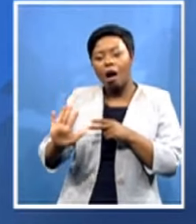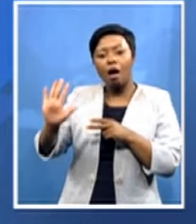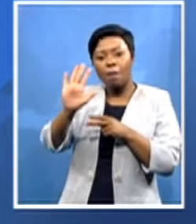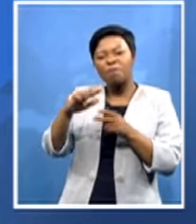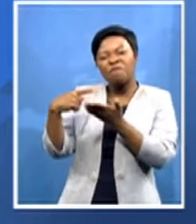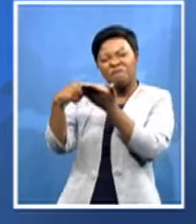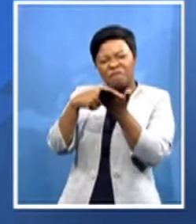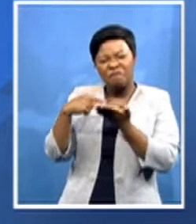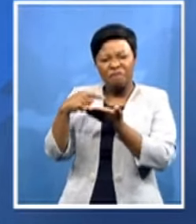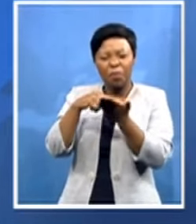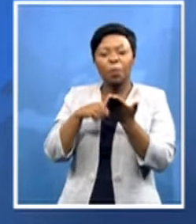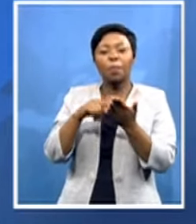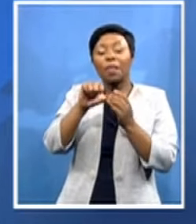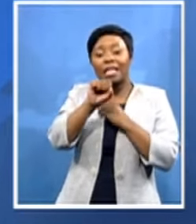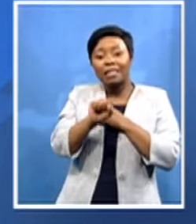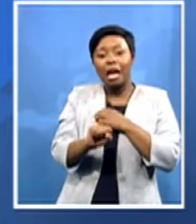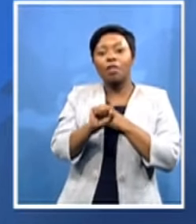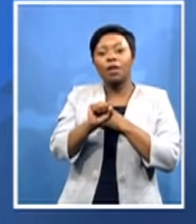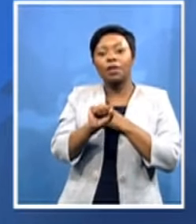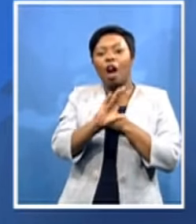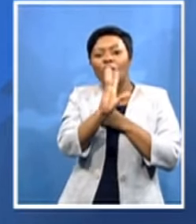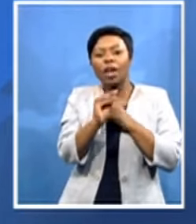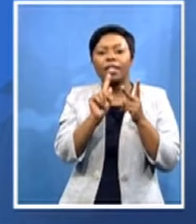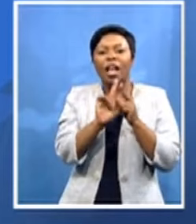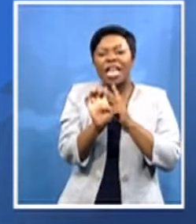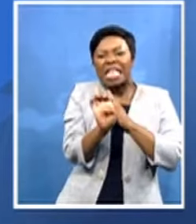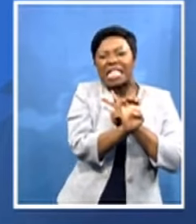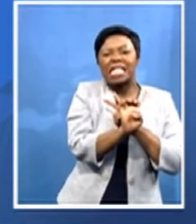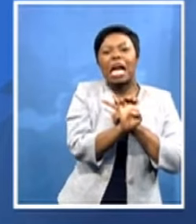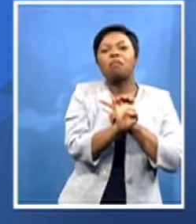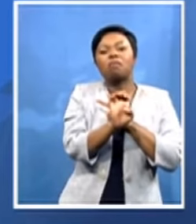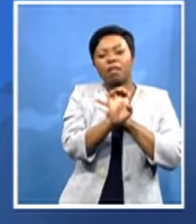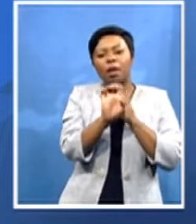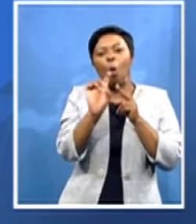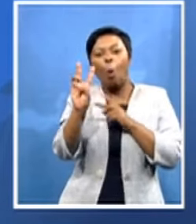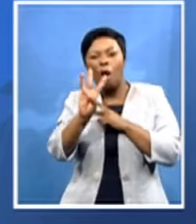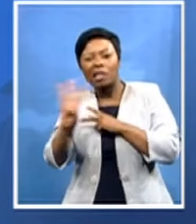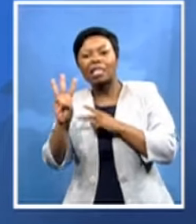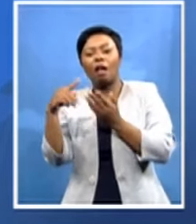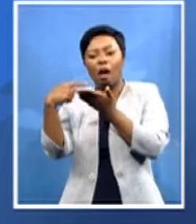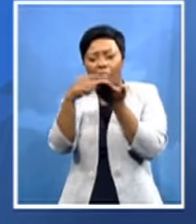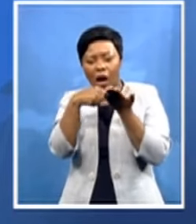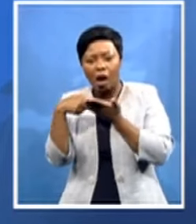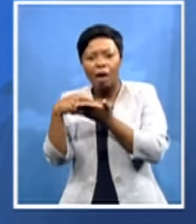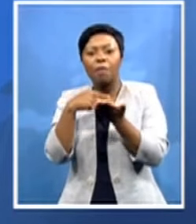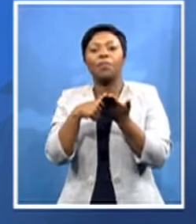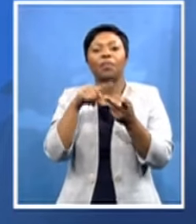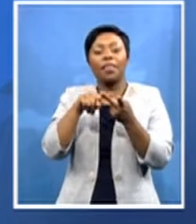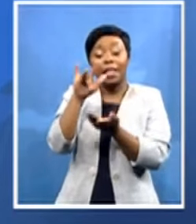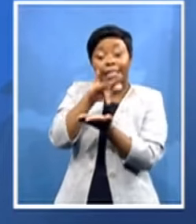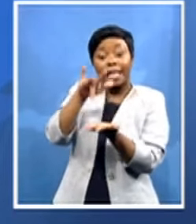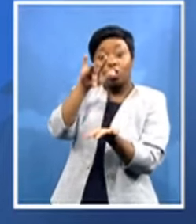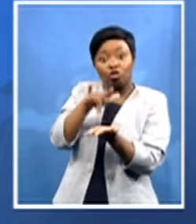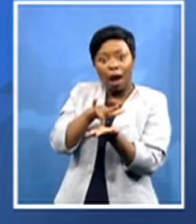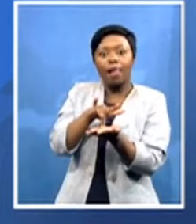i mean eastern of the caucuses western caucuses and central caucuses are being visited by